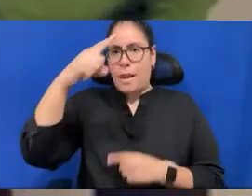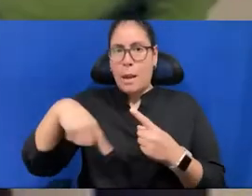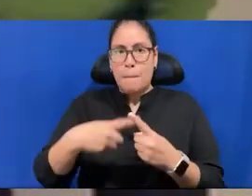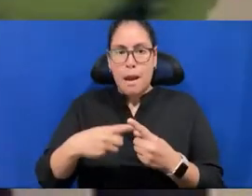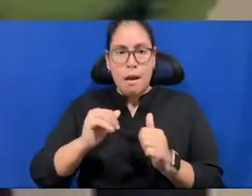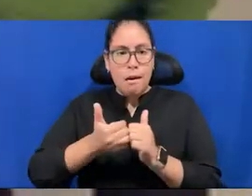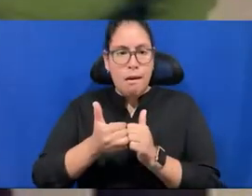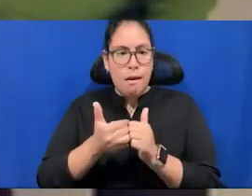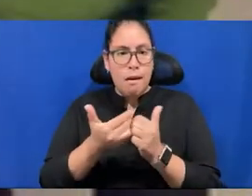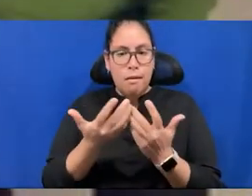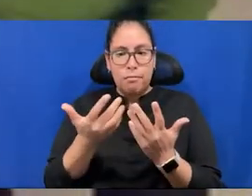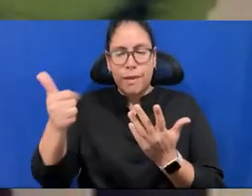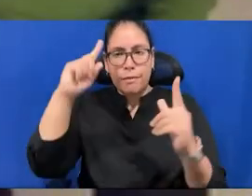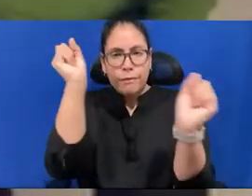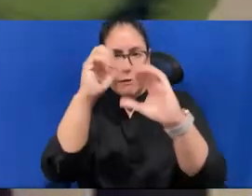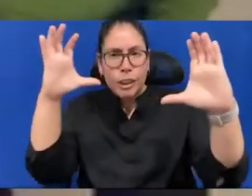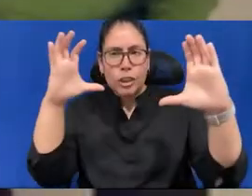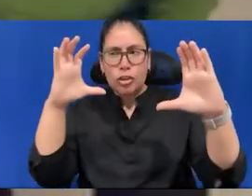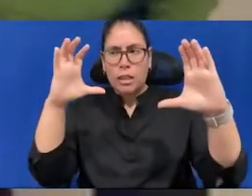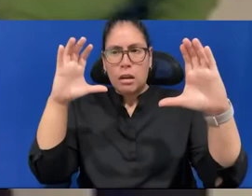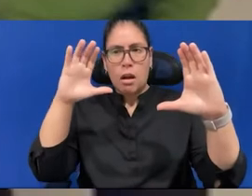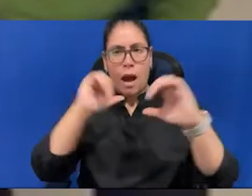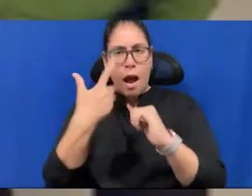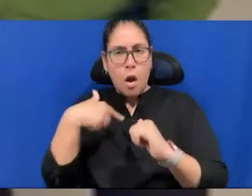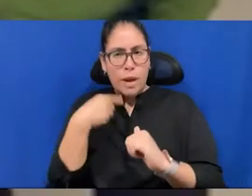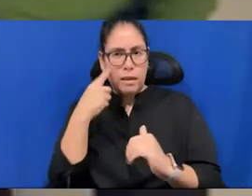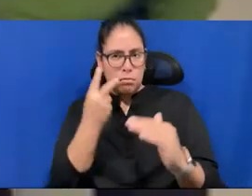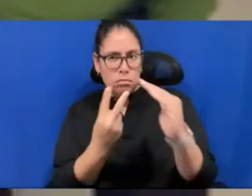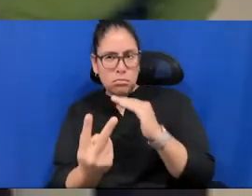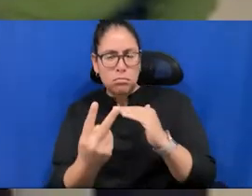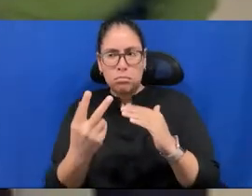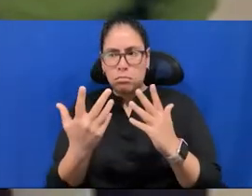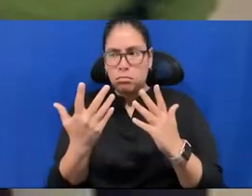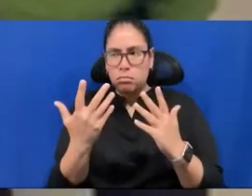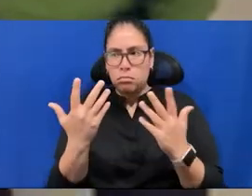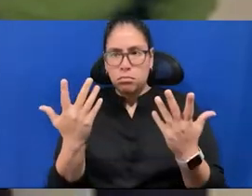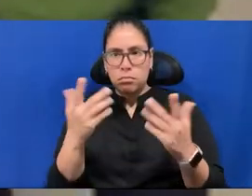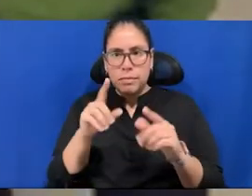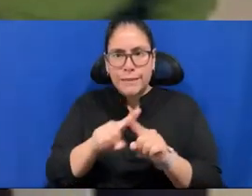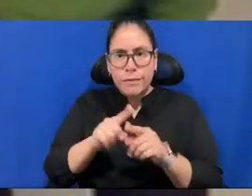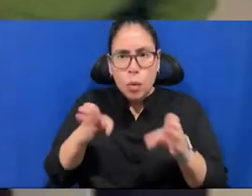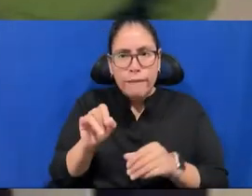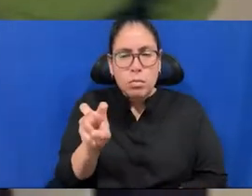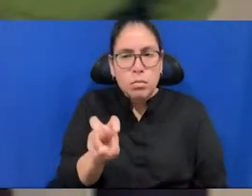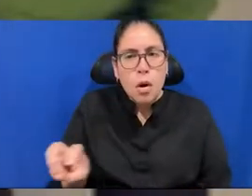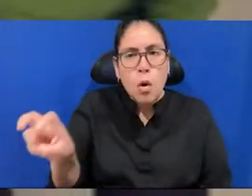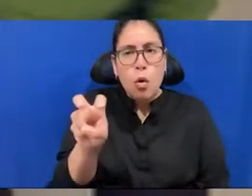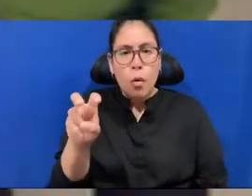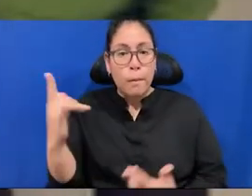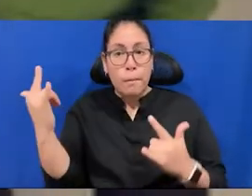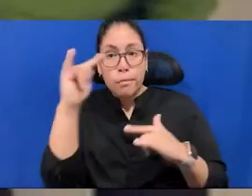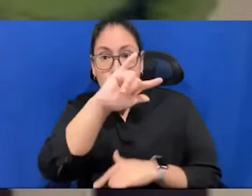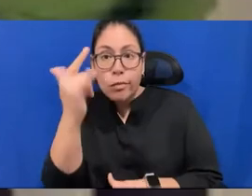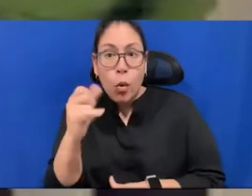mobility, uh, and nomadic ways of, of living. And, and I think so. And there's a book of James C. Scott,